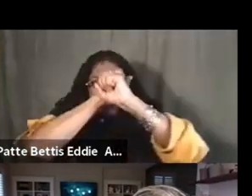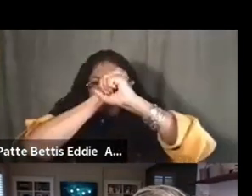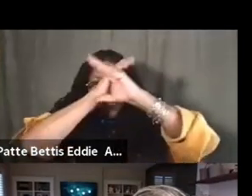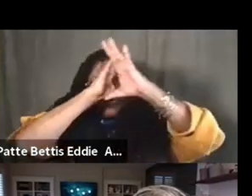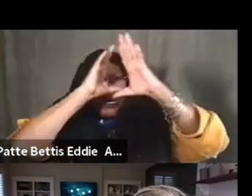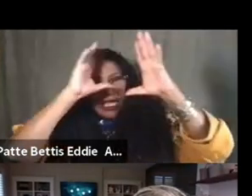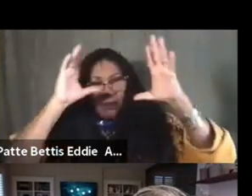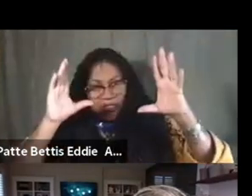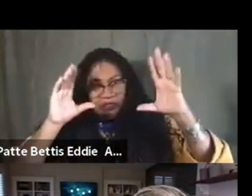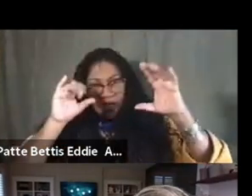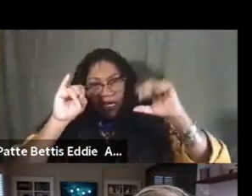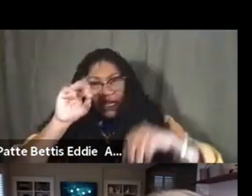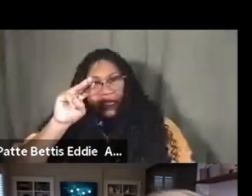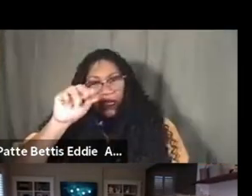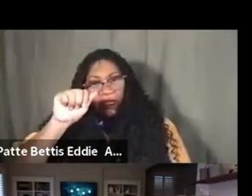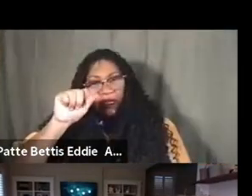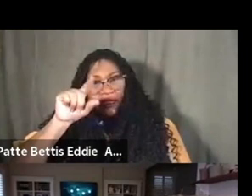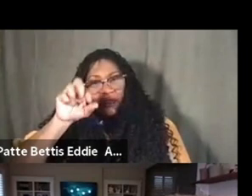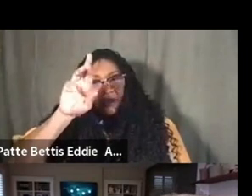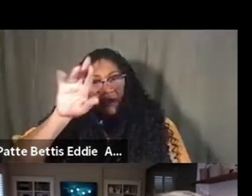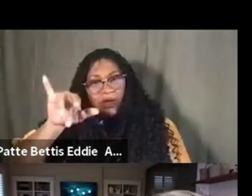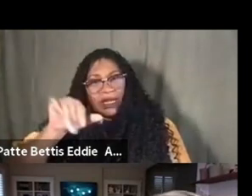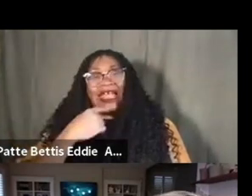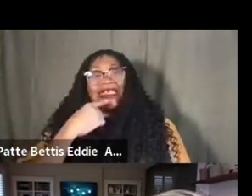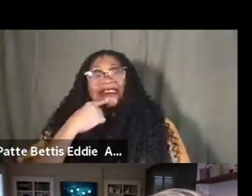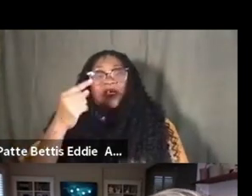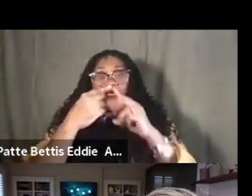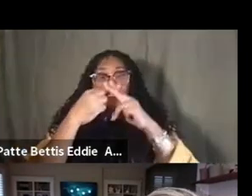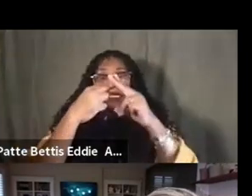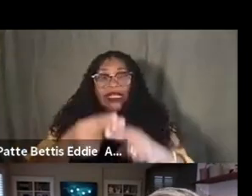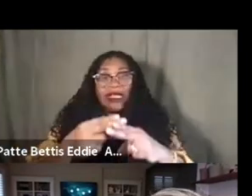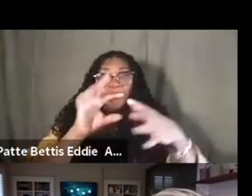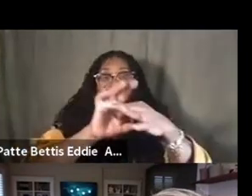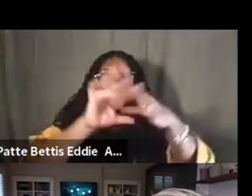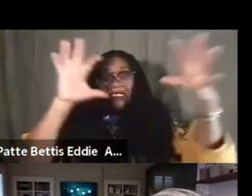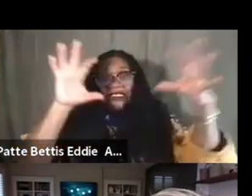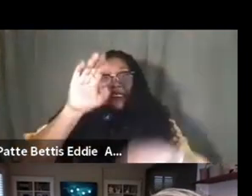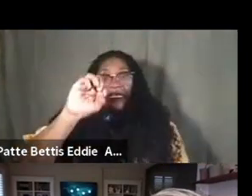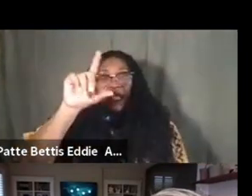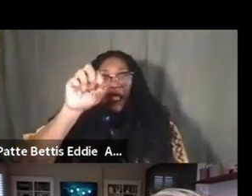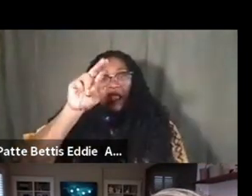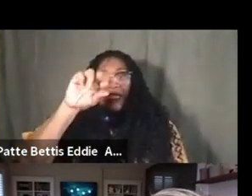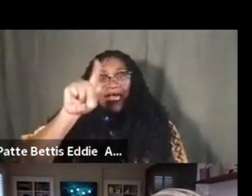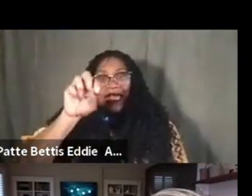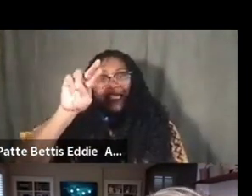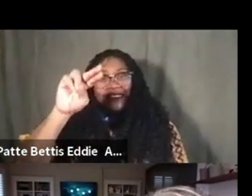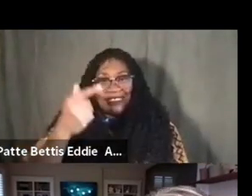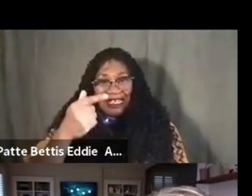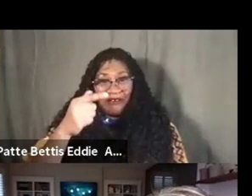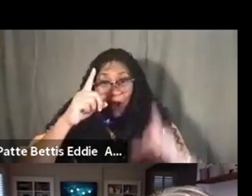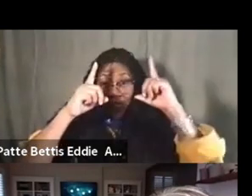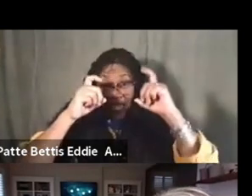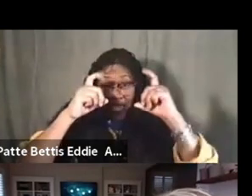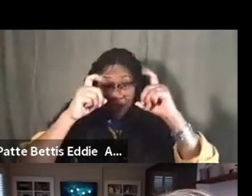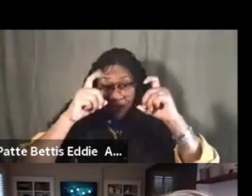before, I didn't tell you the name of the book that I was reading. It's called Decolonizing the Camera, Photography in Radical Times by